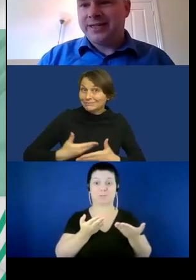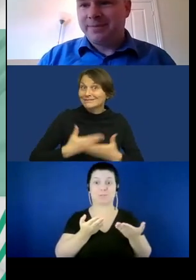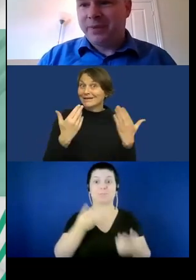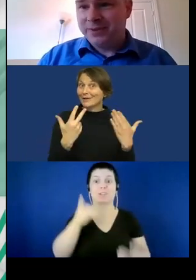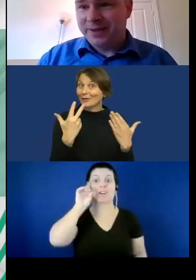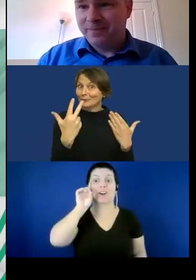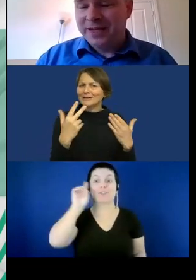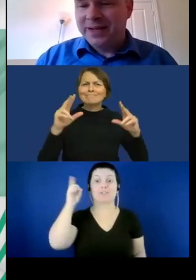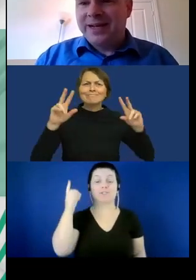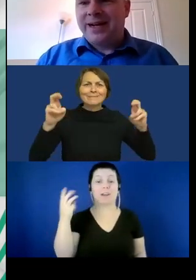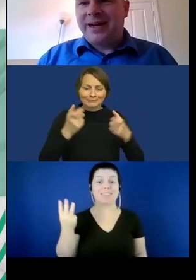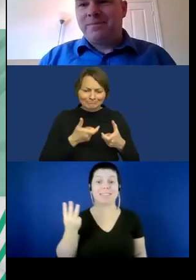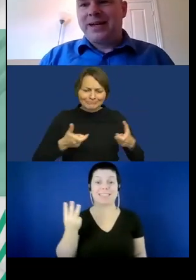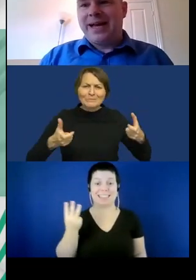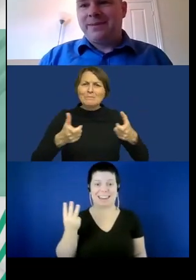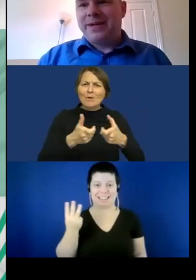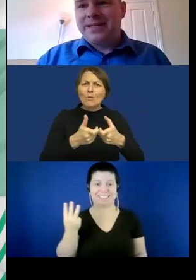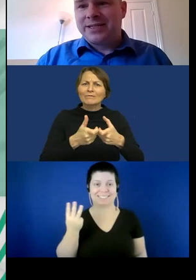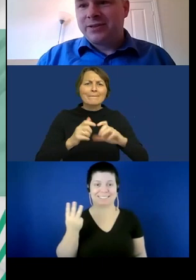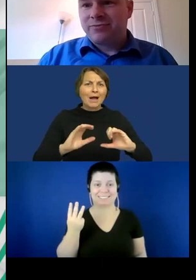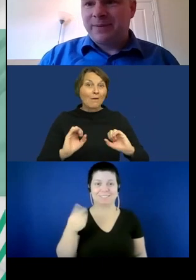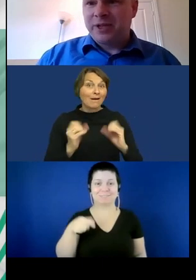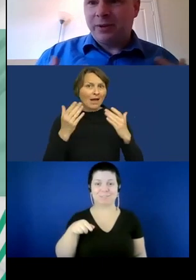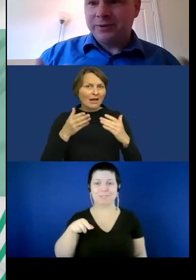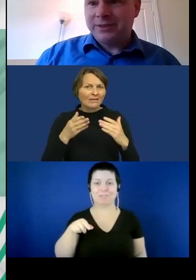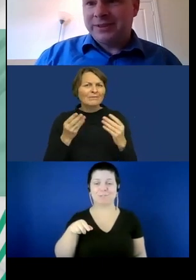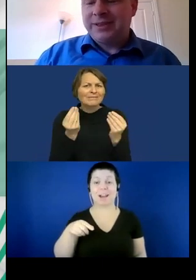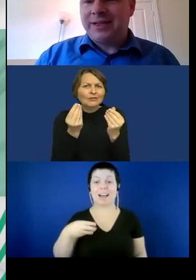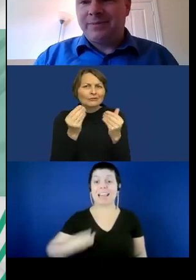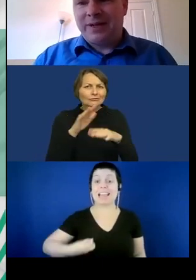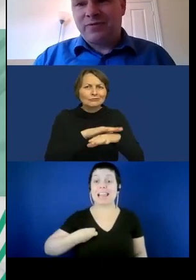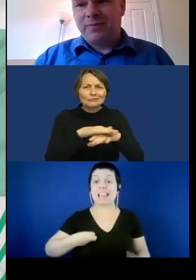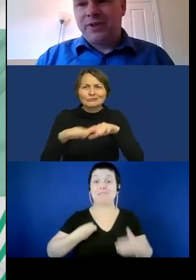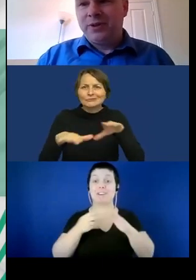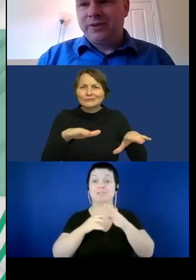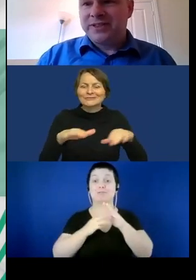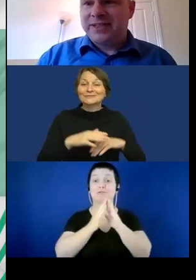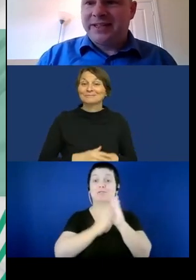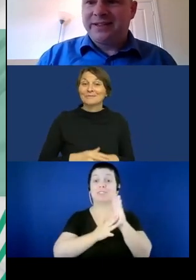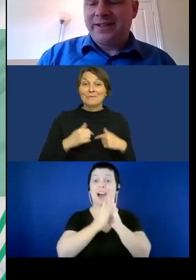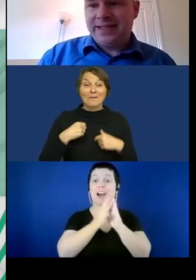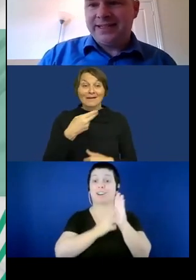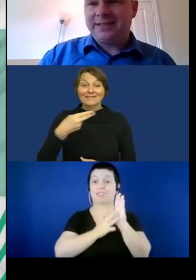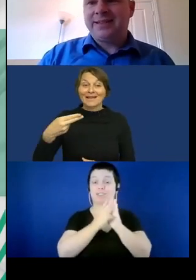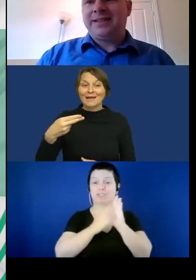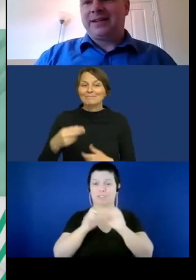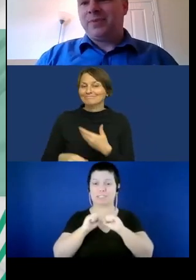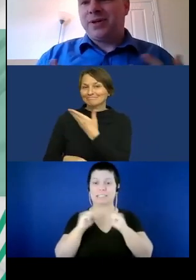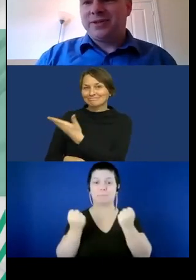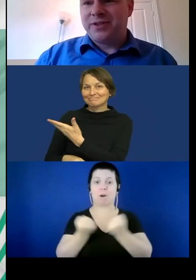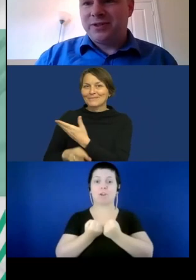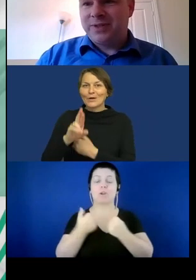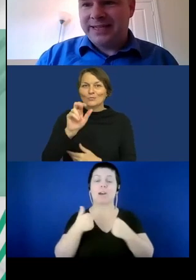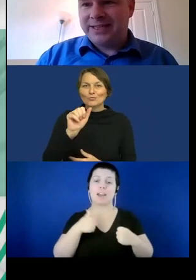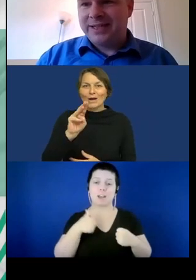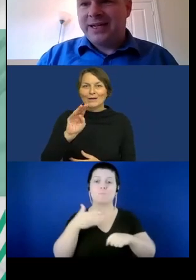Symposium. My name is Raymond Holt. I'm from the University of Leeds. I'm